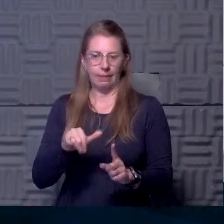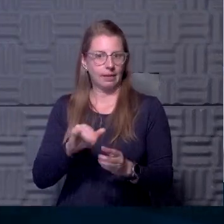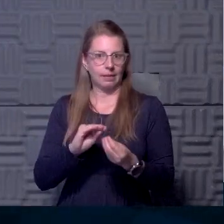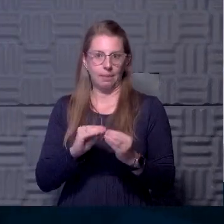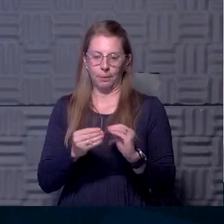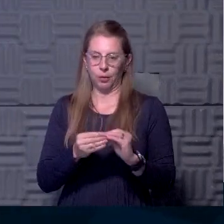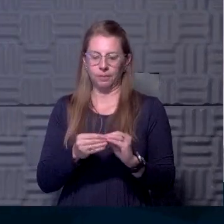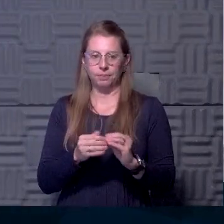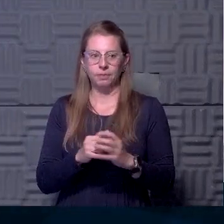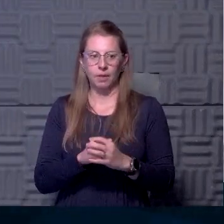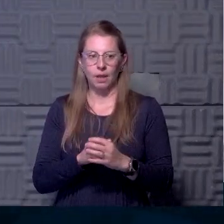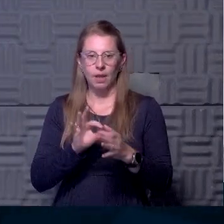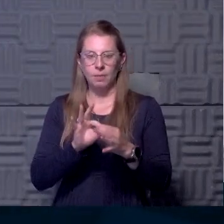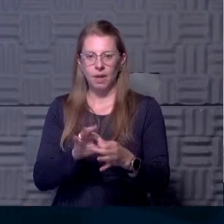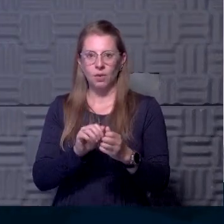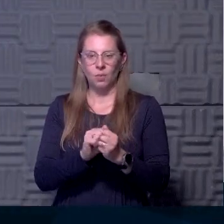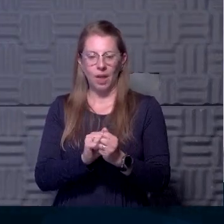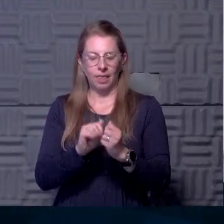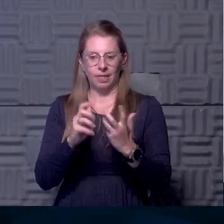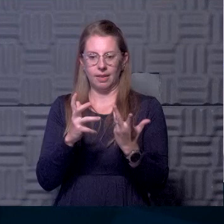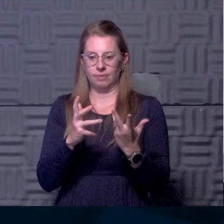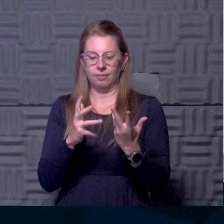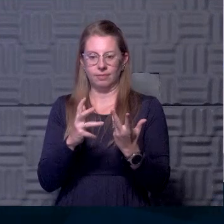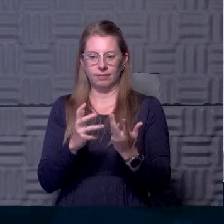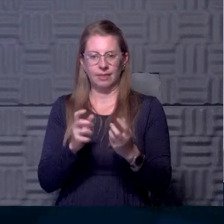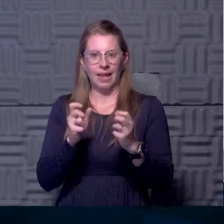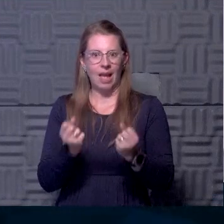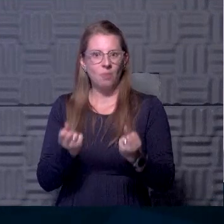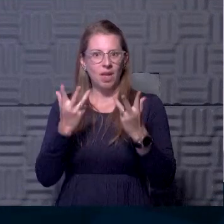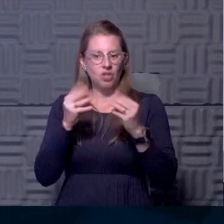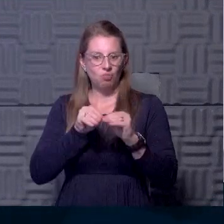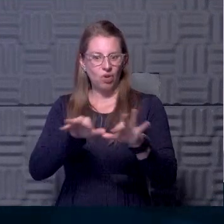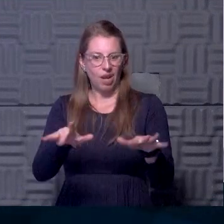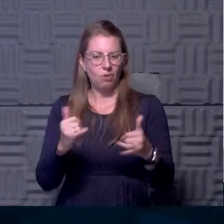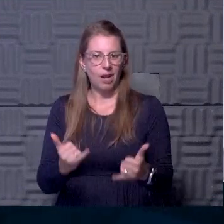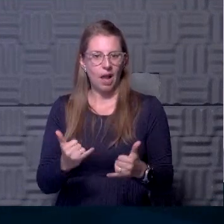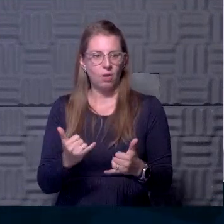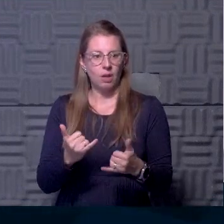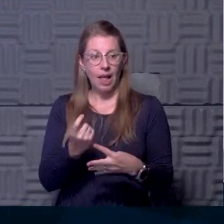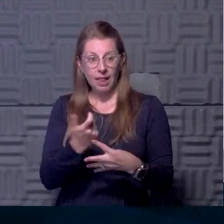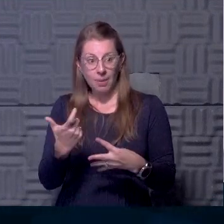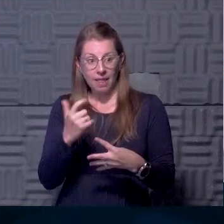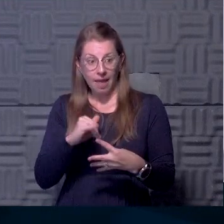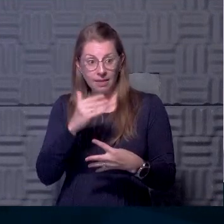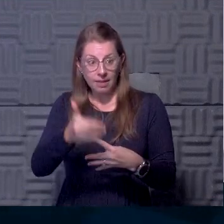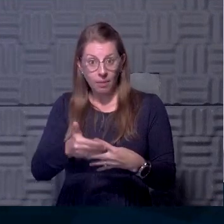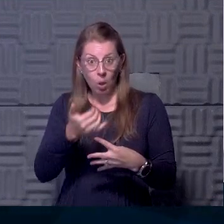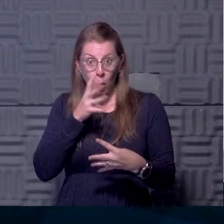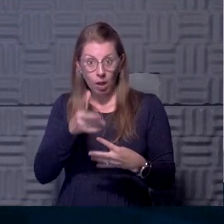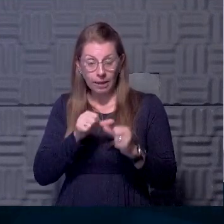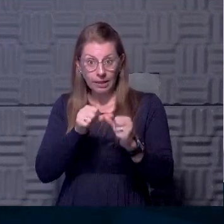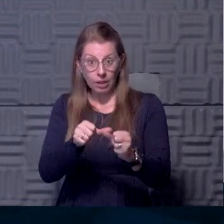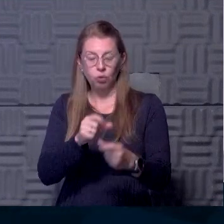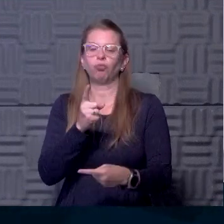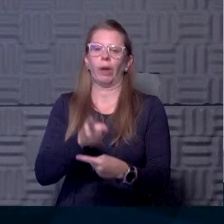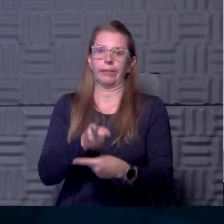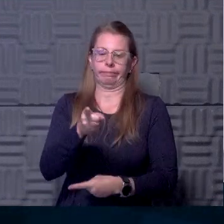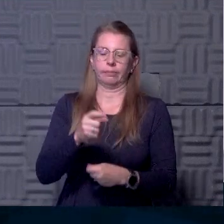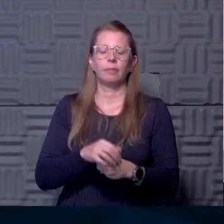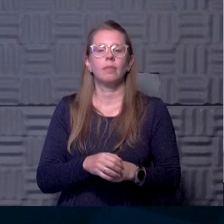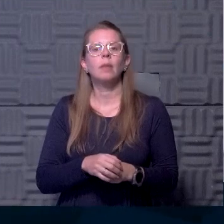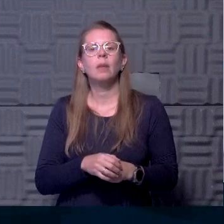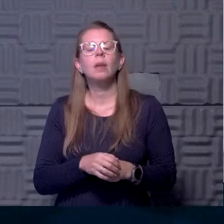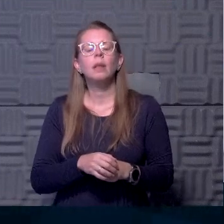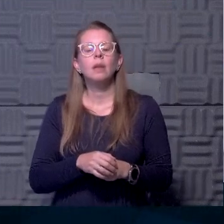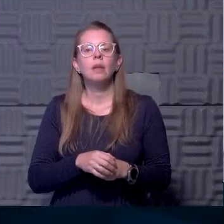especially depending on what the background community prevalence is. So that, so you guys aren't going to eliminate that step. You're going to keep doing it. That's correct. How